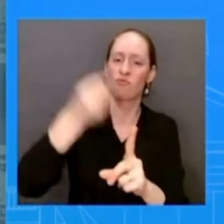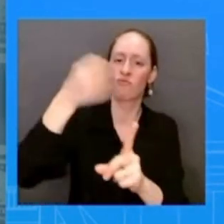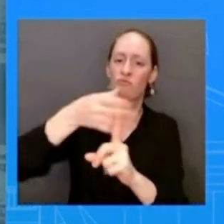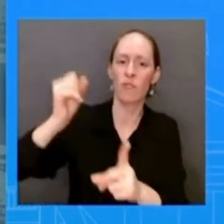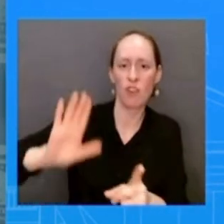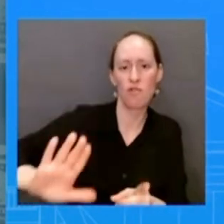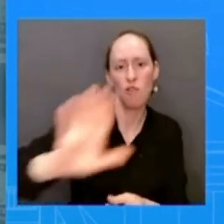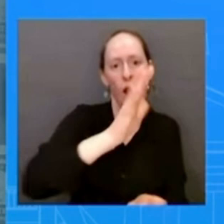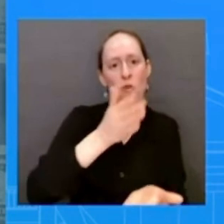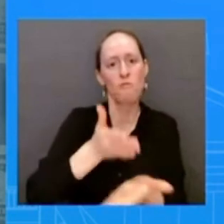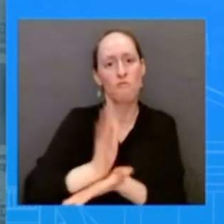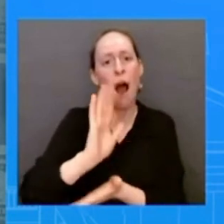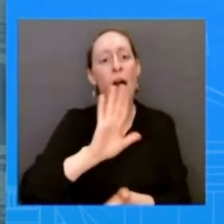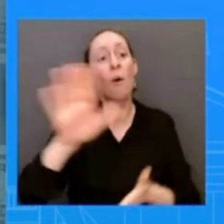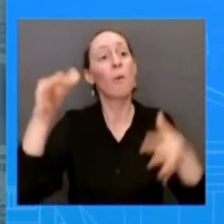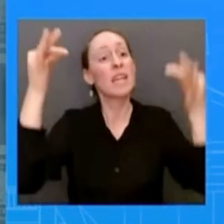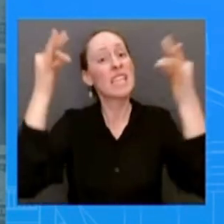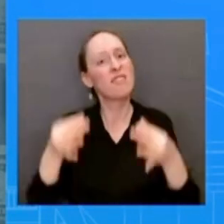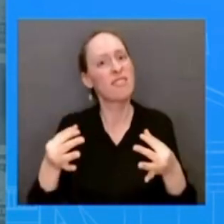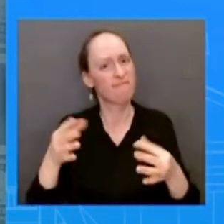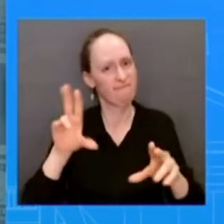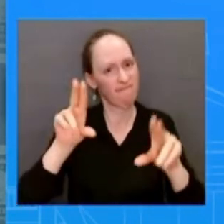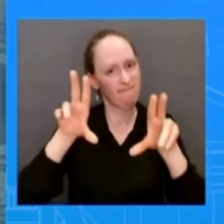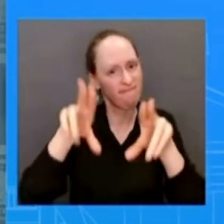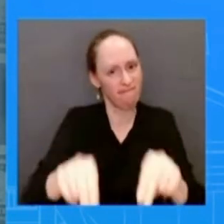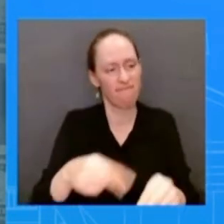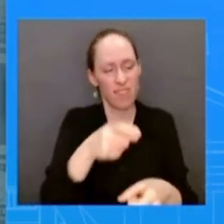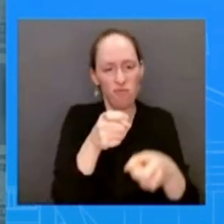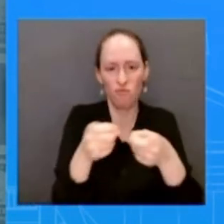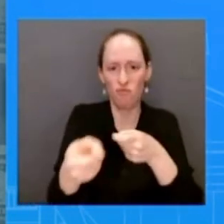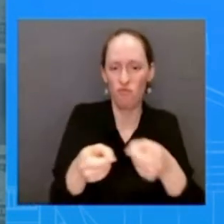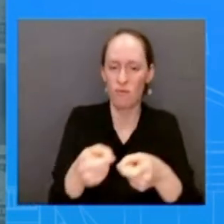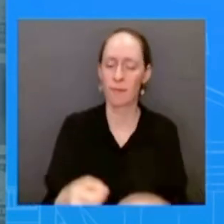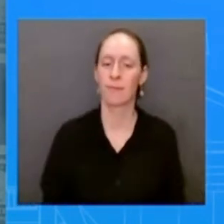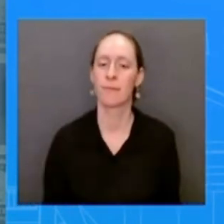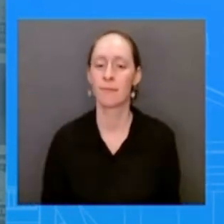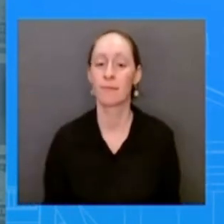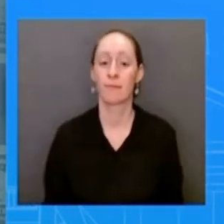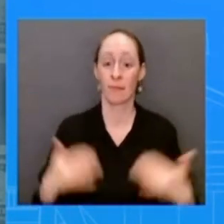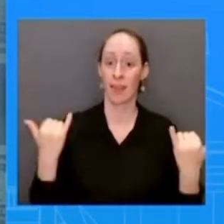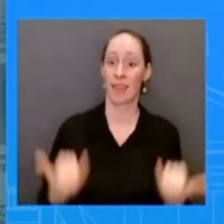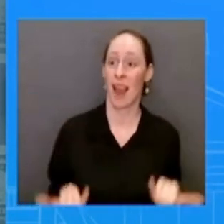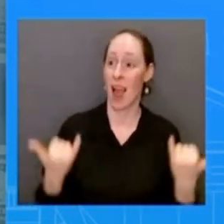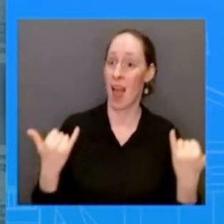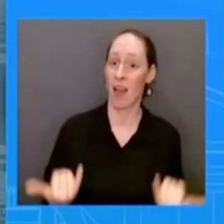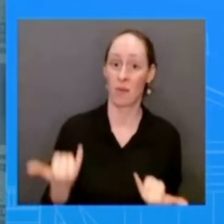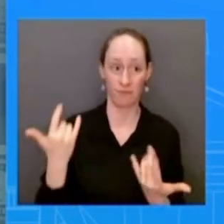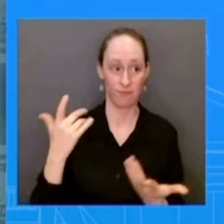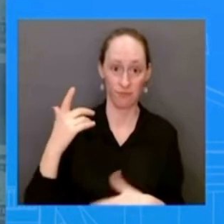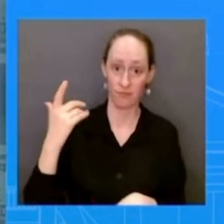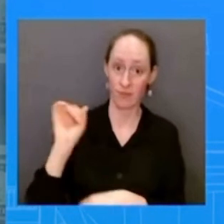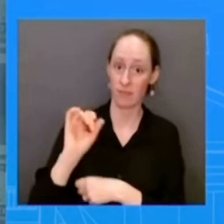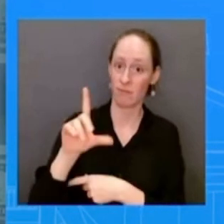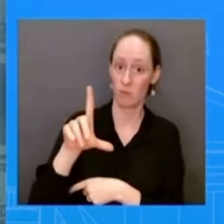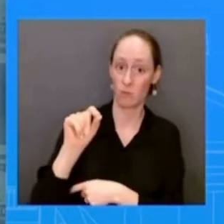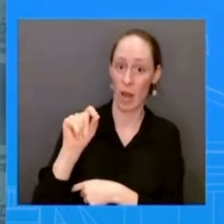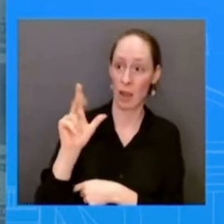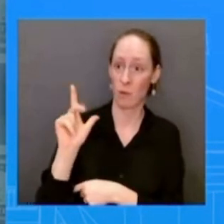in 2023 in the united states of america are shameful and completely unacceptable